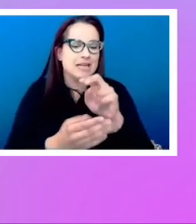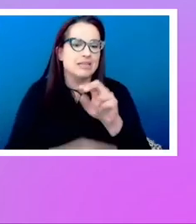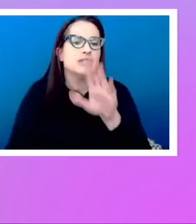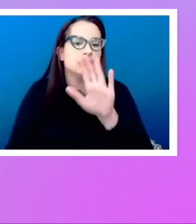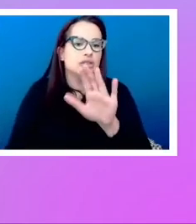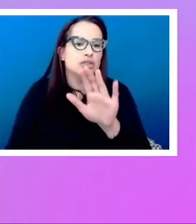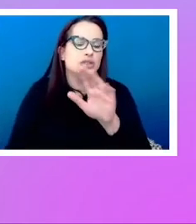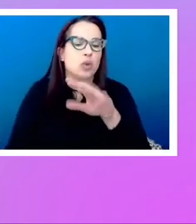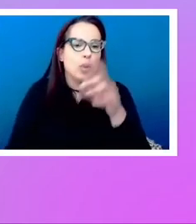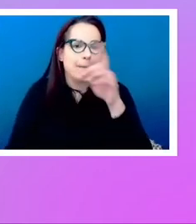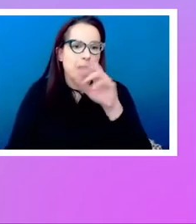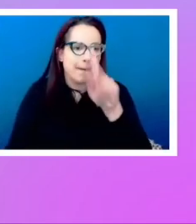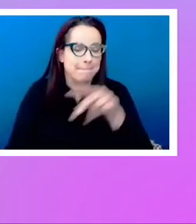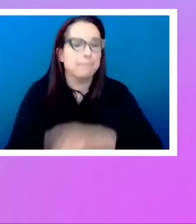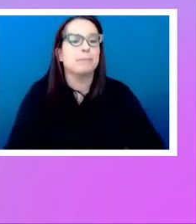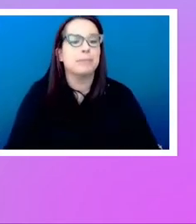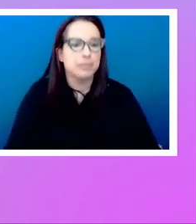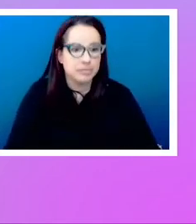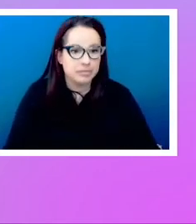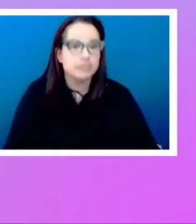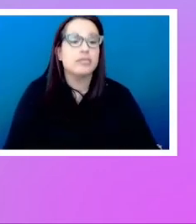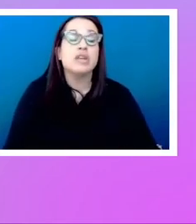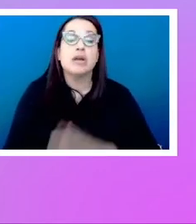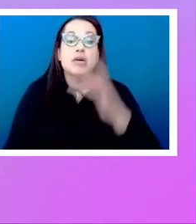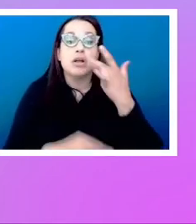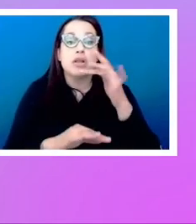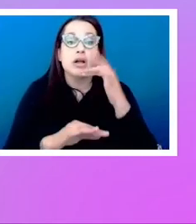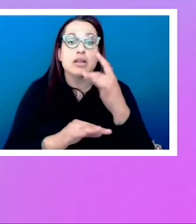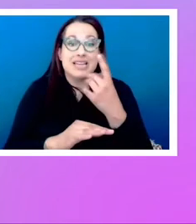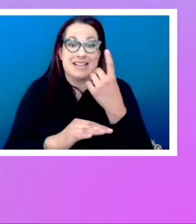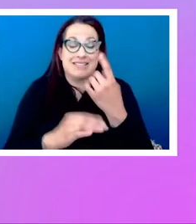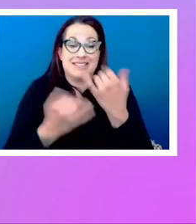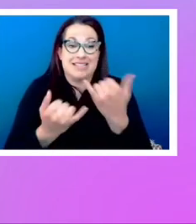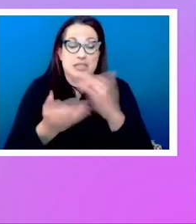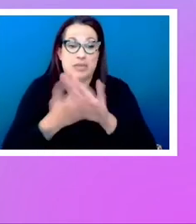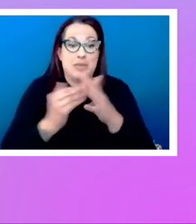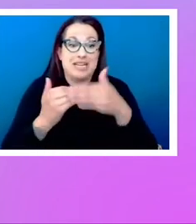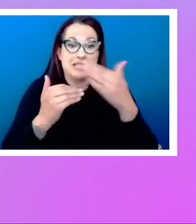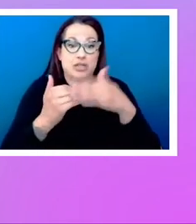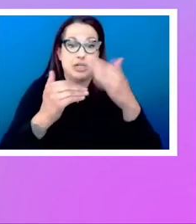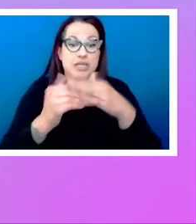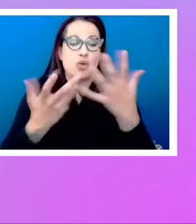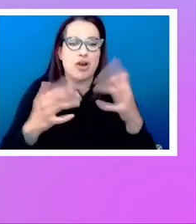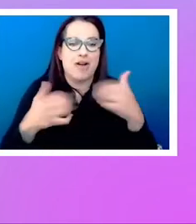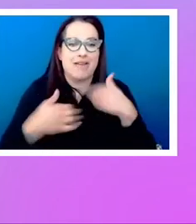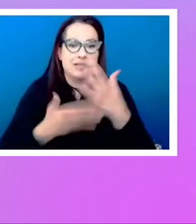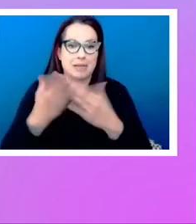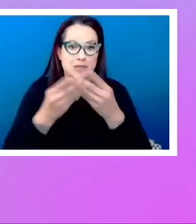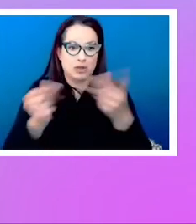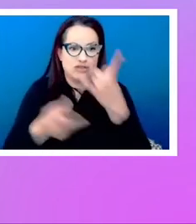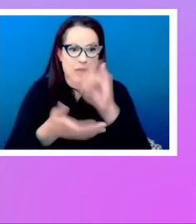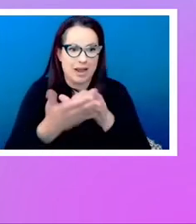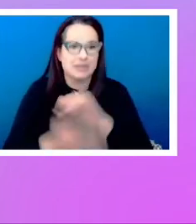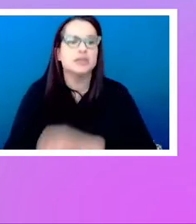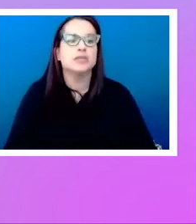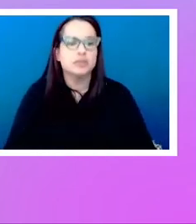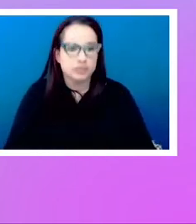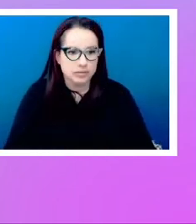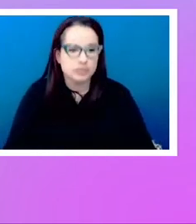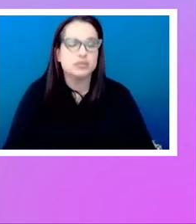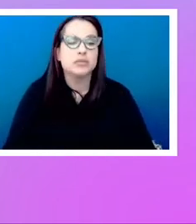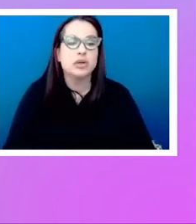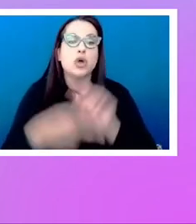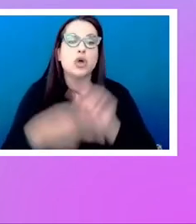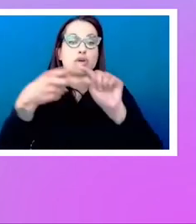this thing is something which is getting easier. We've already got some solutions for this. So there's two